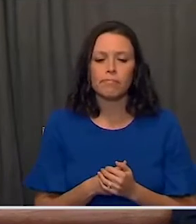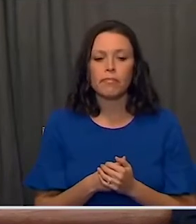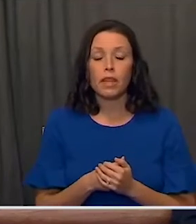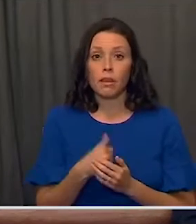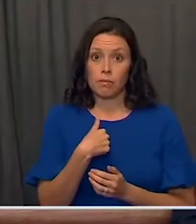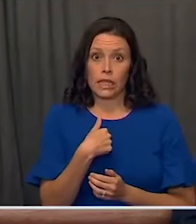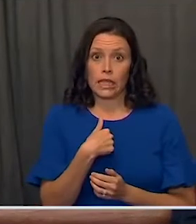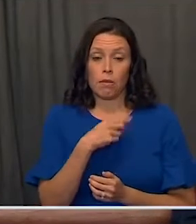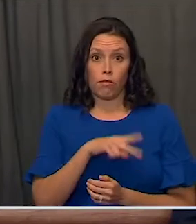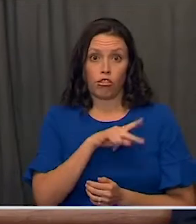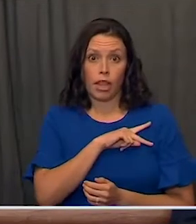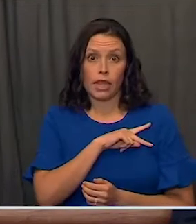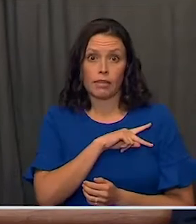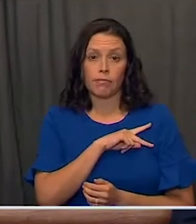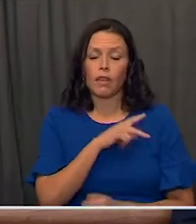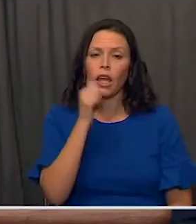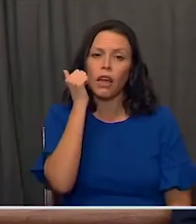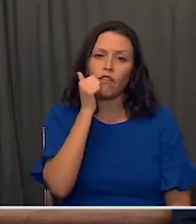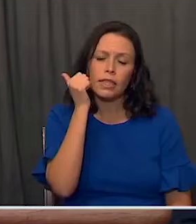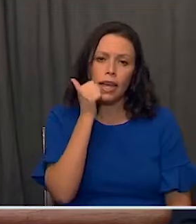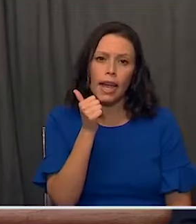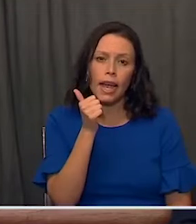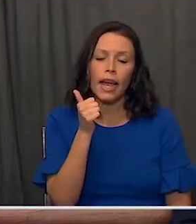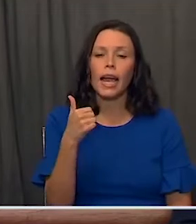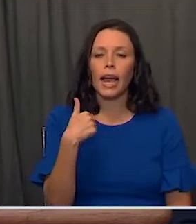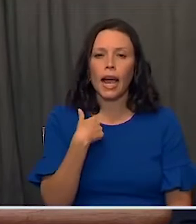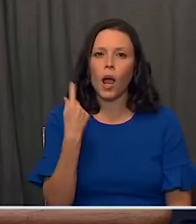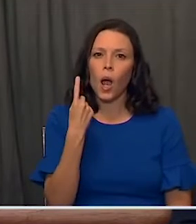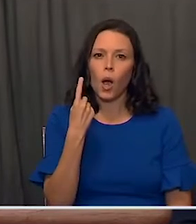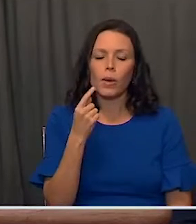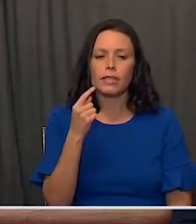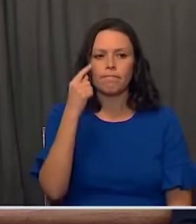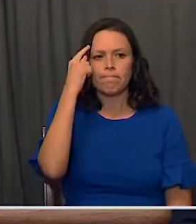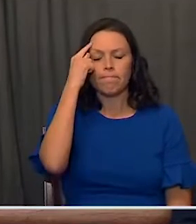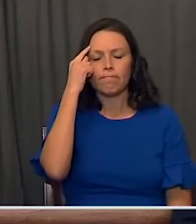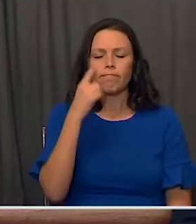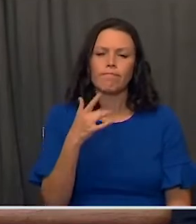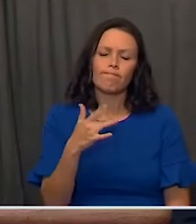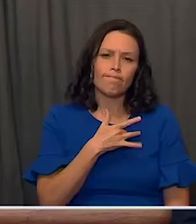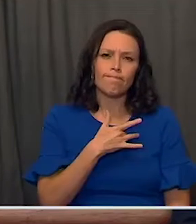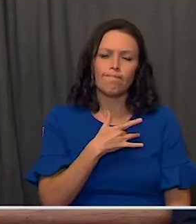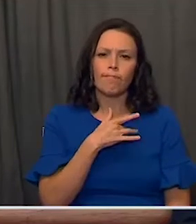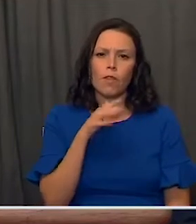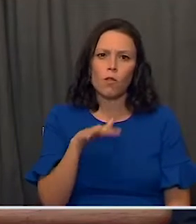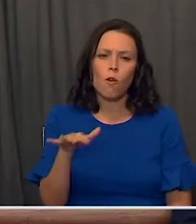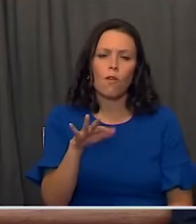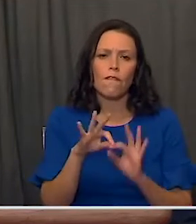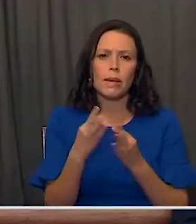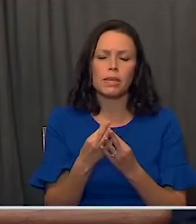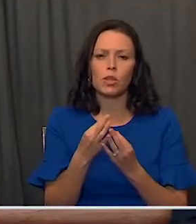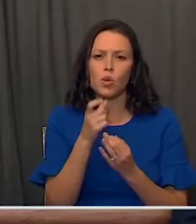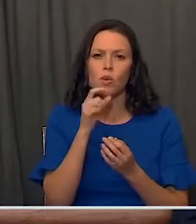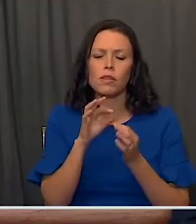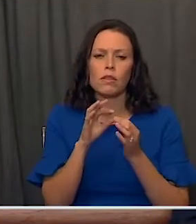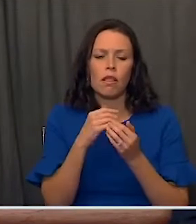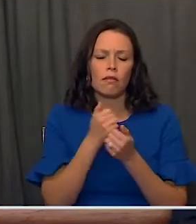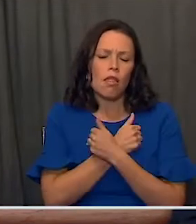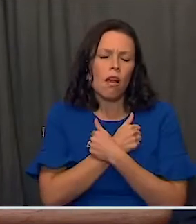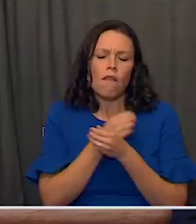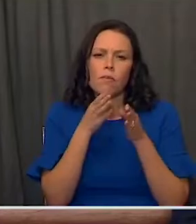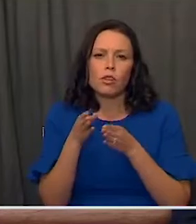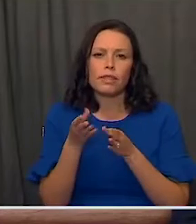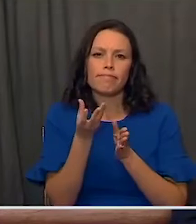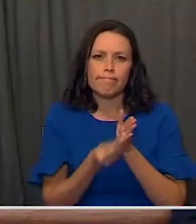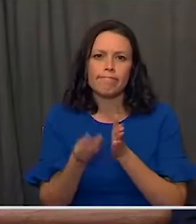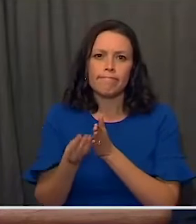personally, not a day has gone by that I haven't thought personally about families that have lost loved ones. And I want to assure each of you that